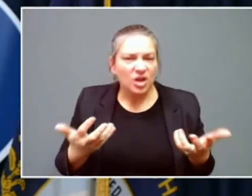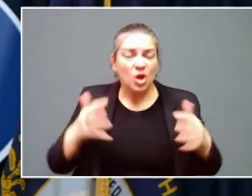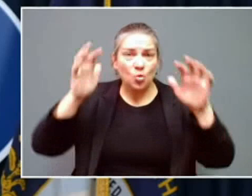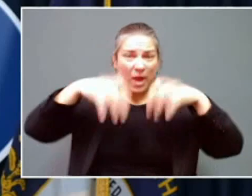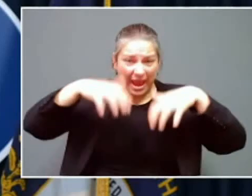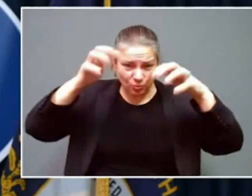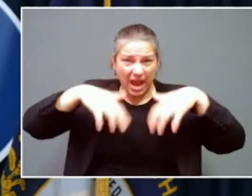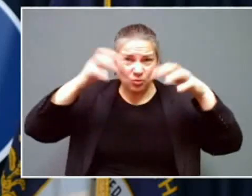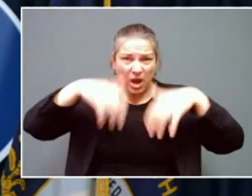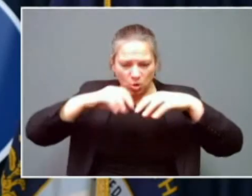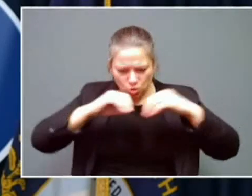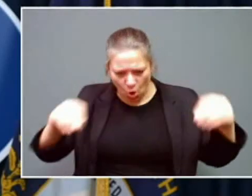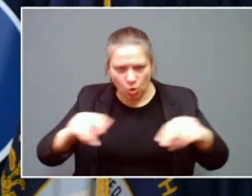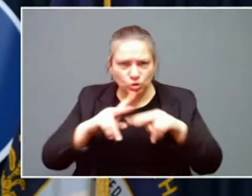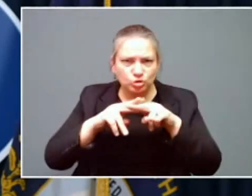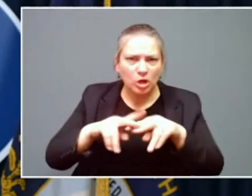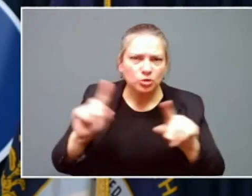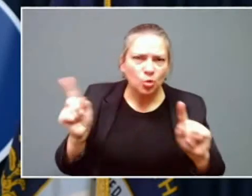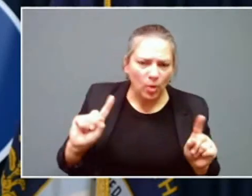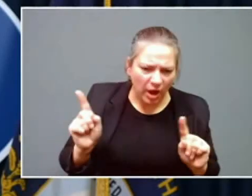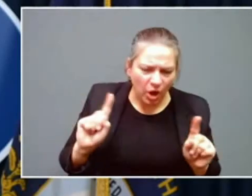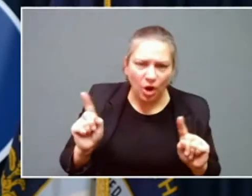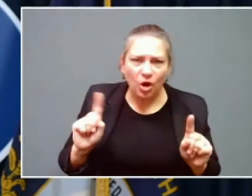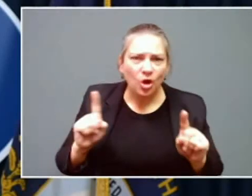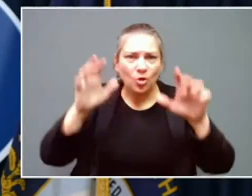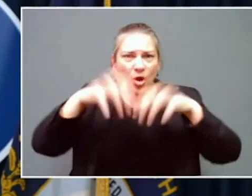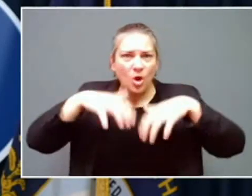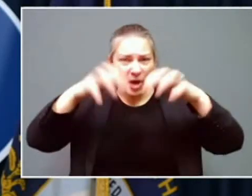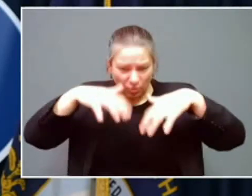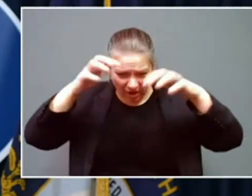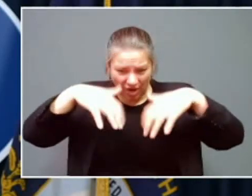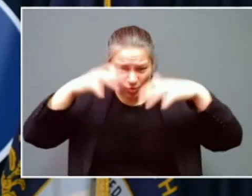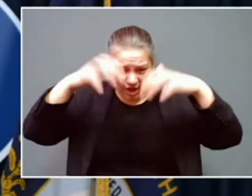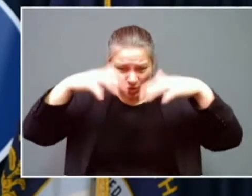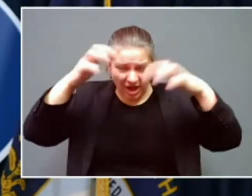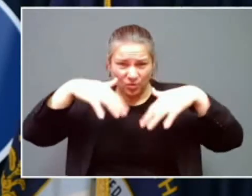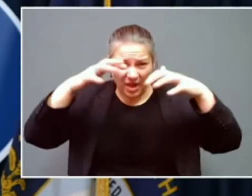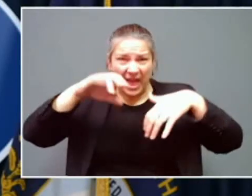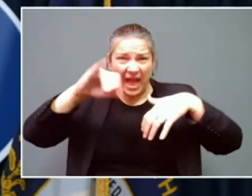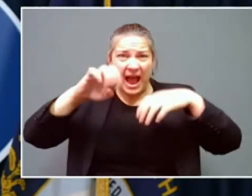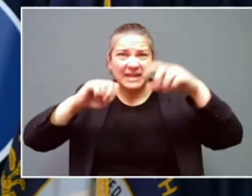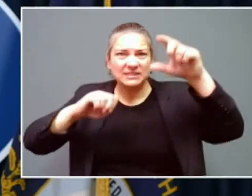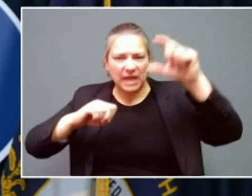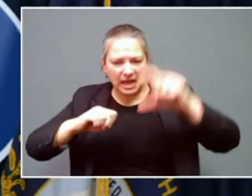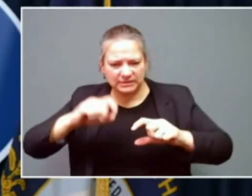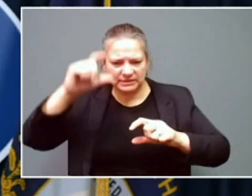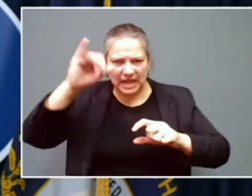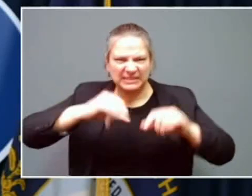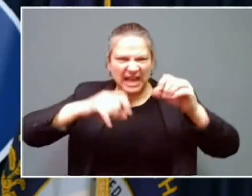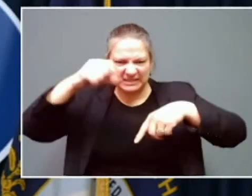downed trees and power lines on roadways. That creates additional hazards.